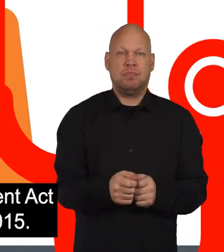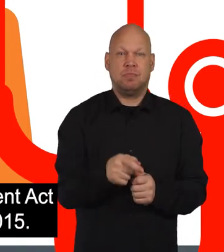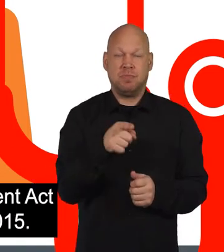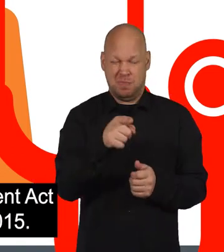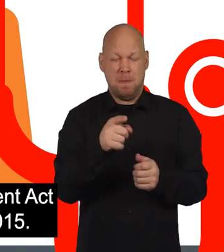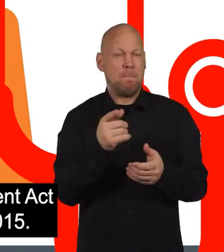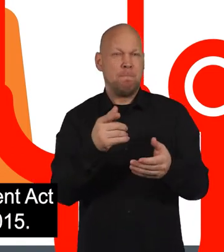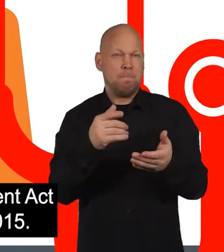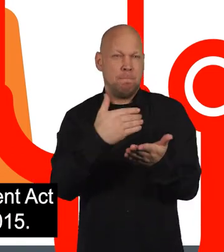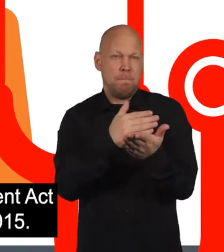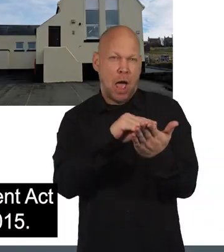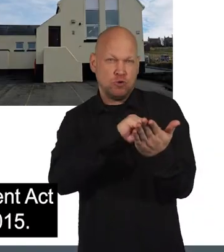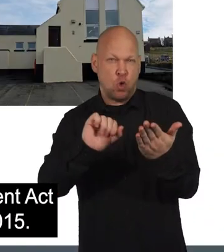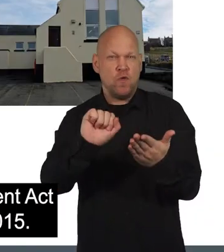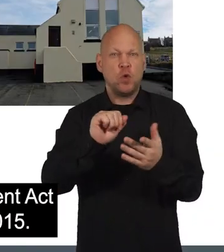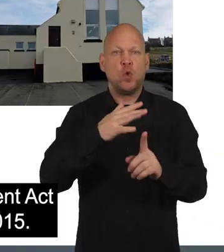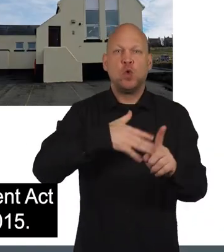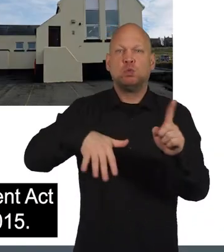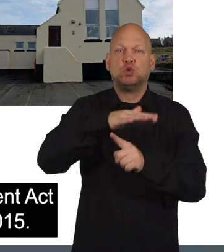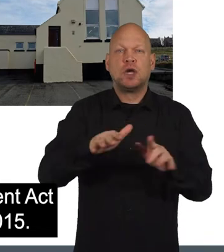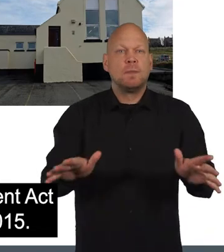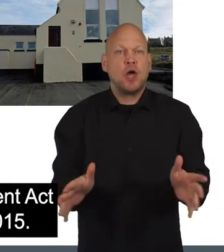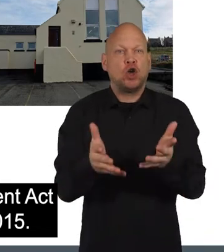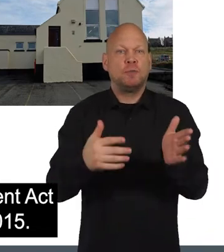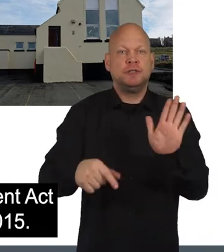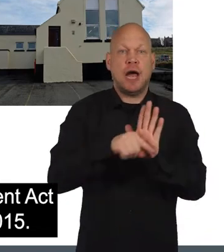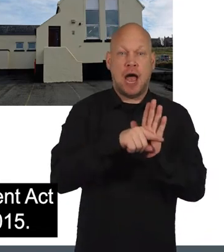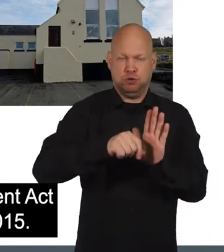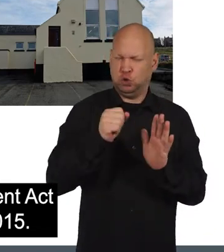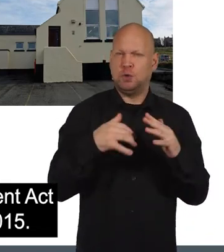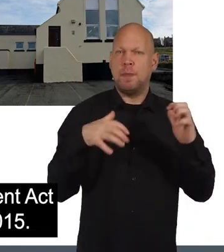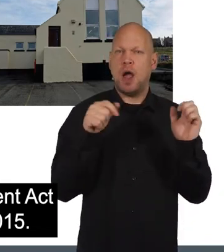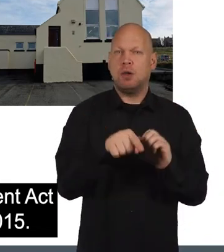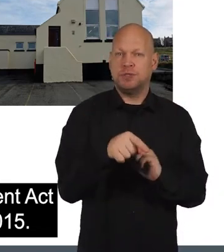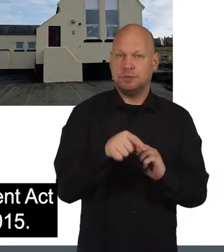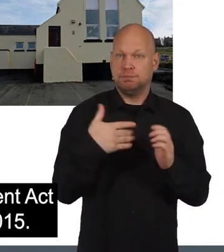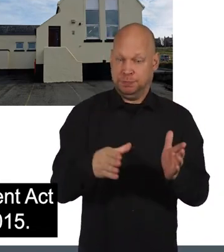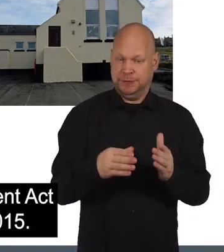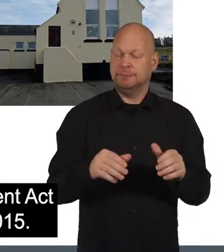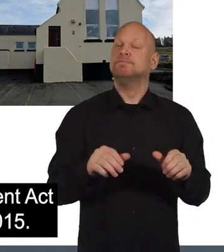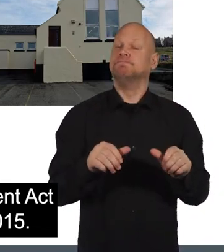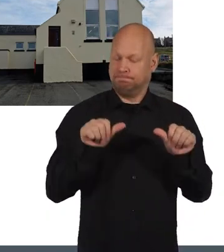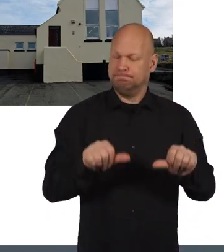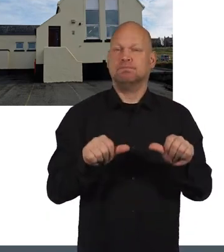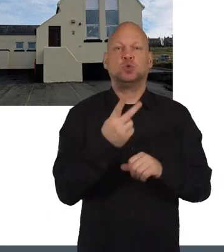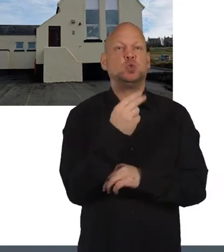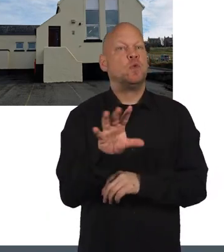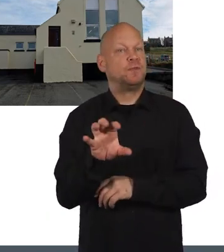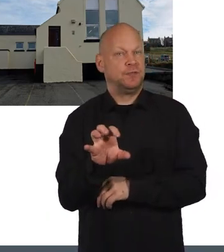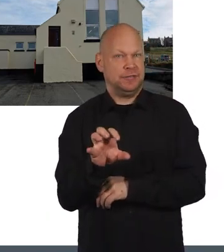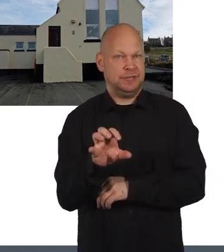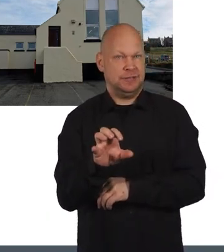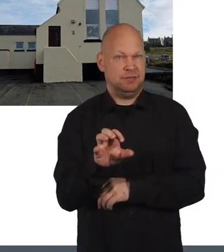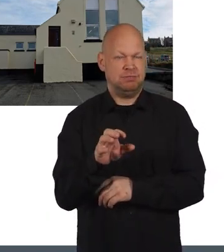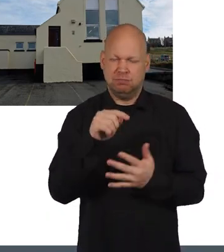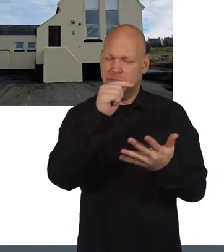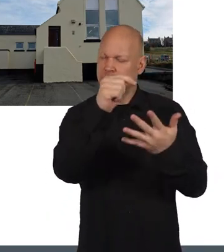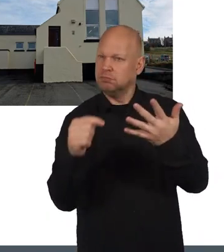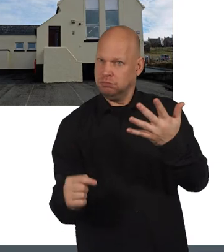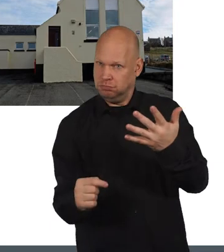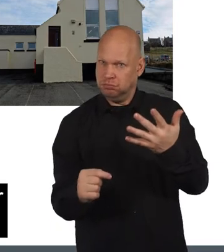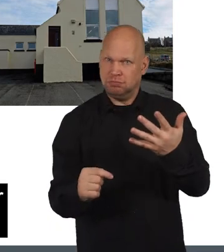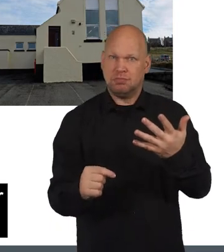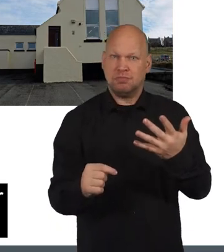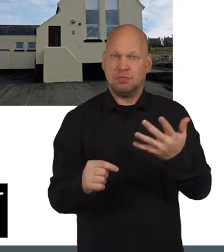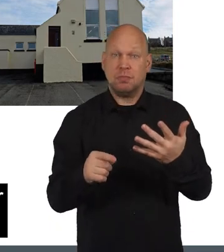They are part of the Community Empowerment Act, which the Scottish Parliament passed in 2015. Among other